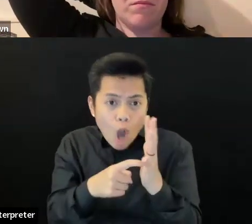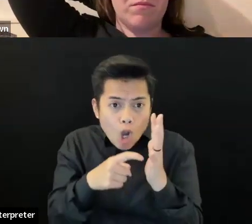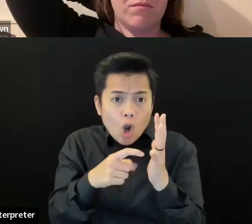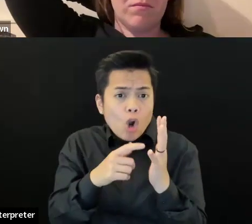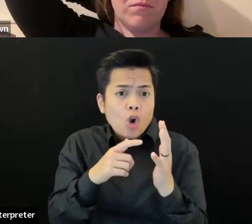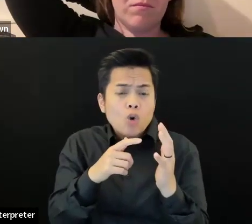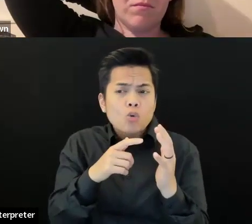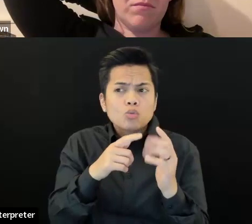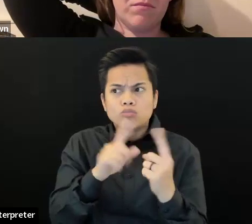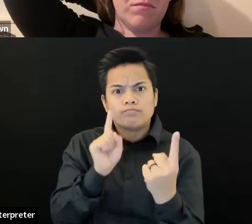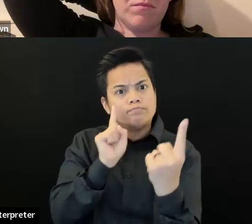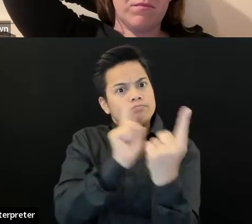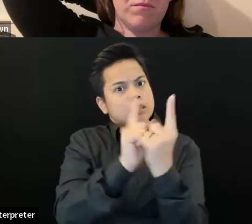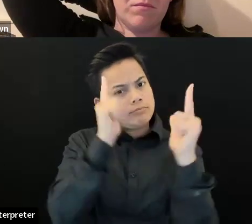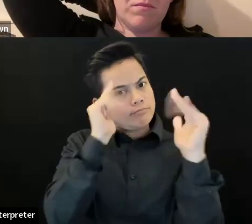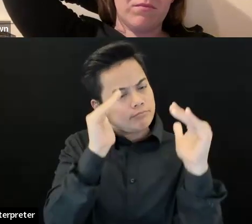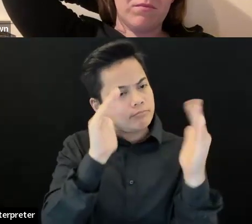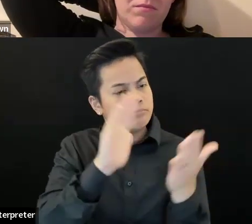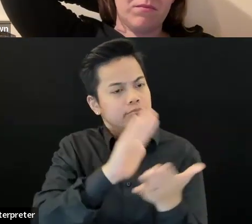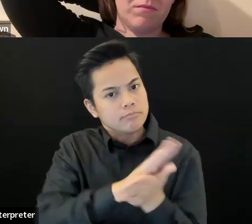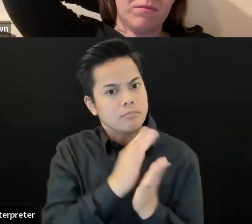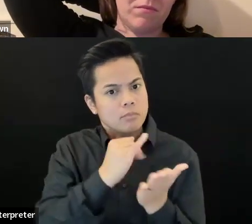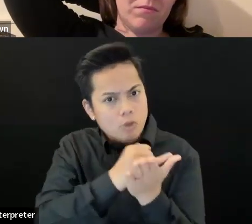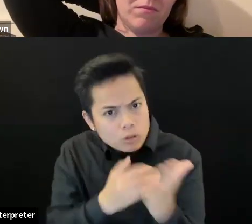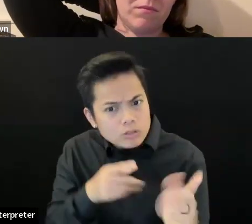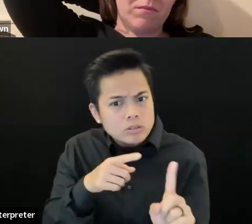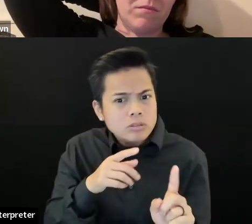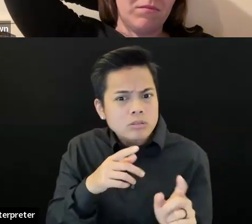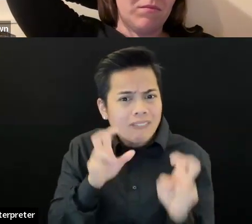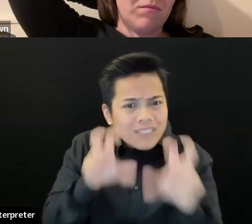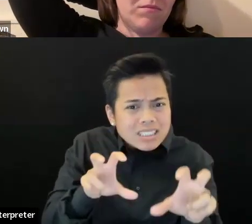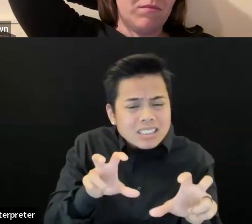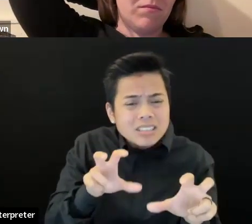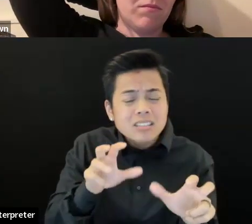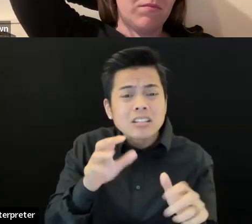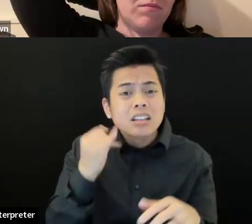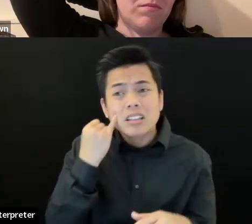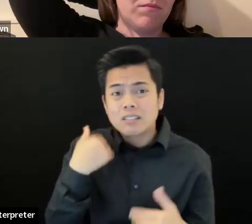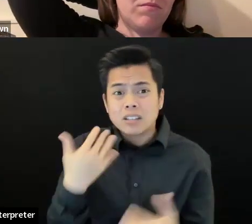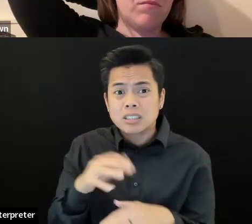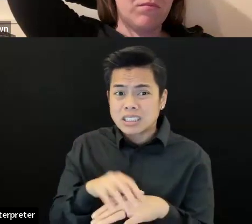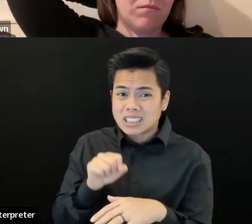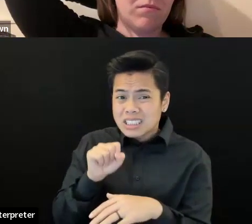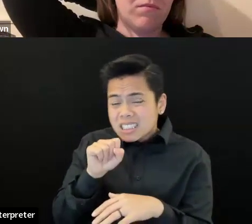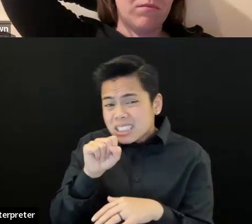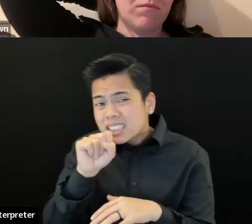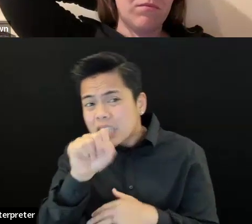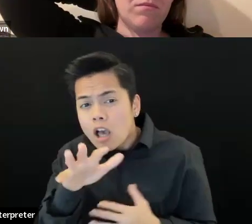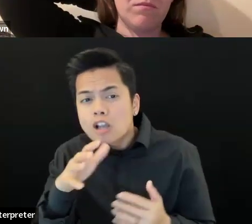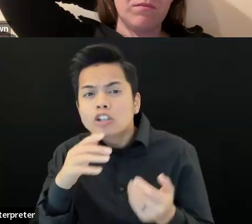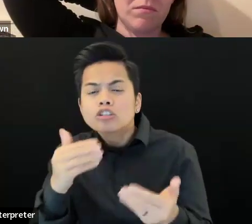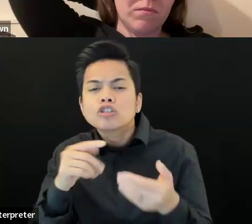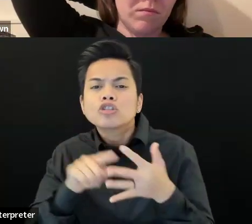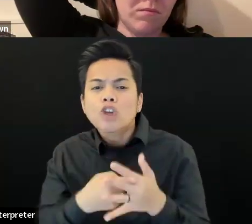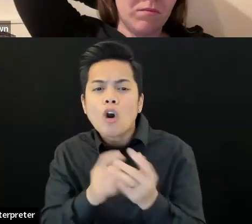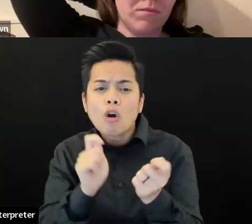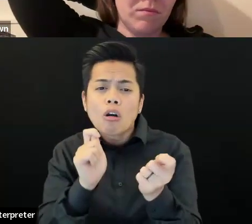keep in, to keep in mind. I actually, as one of my dogs work for the National Endowment for the Arts. Um, and we